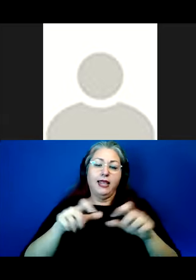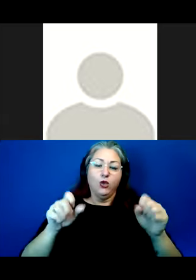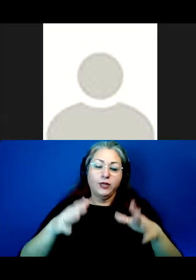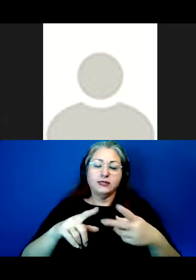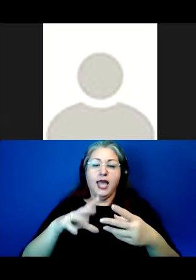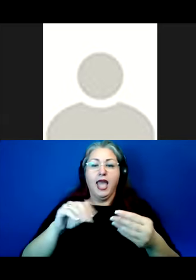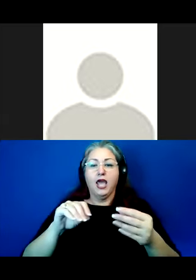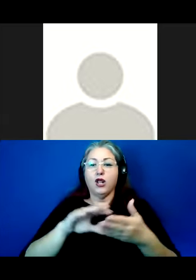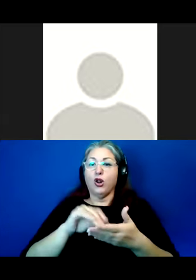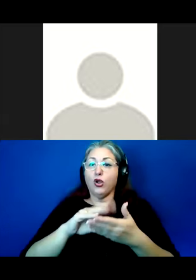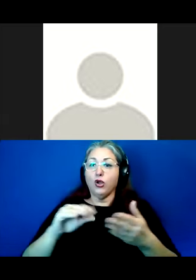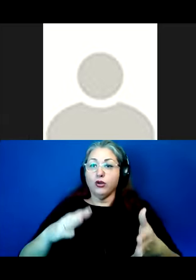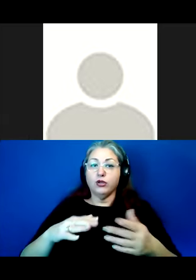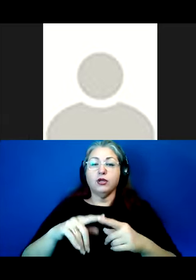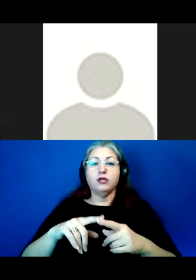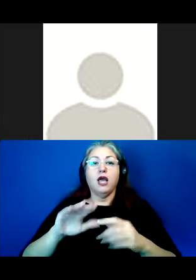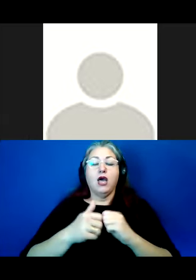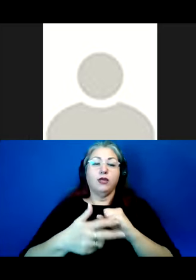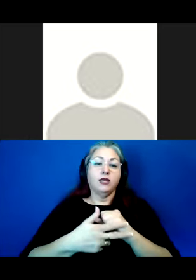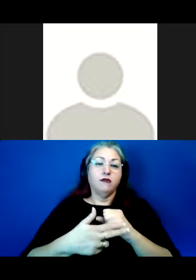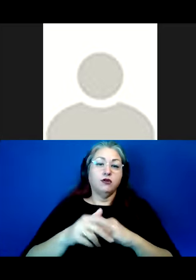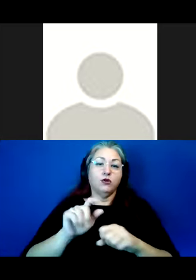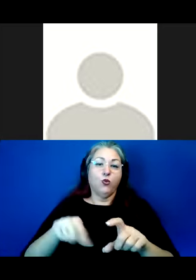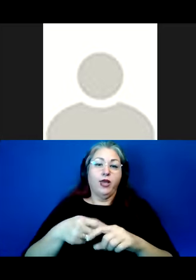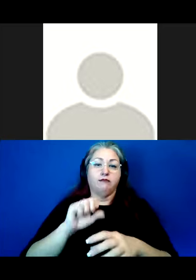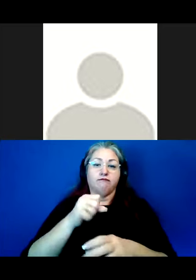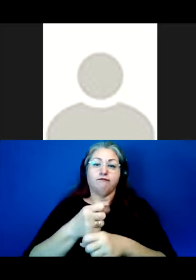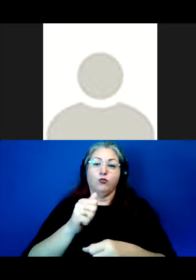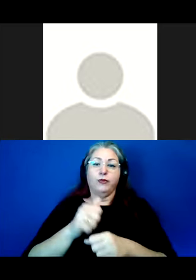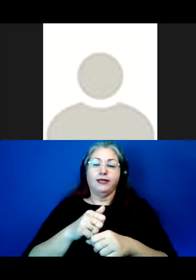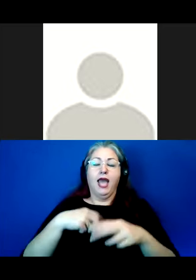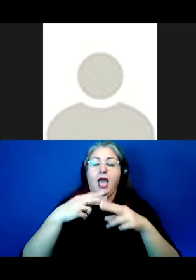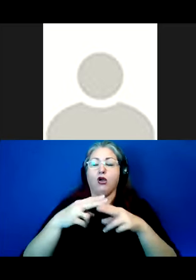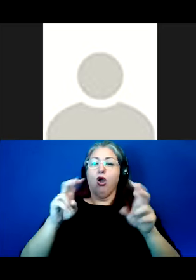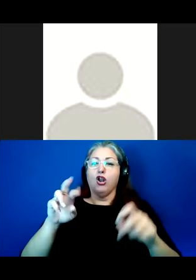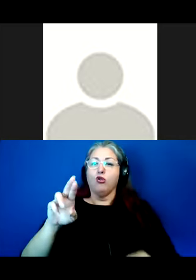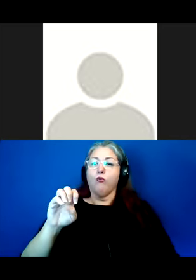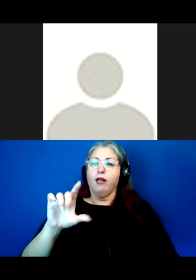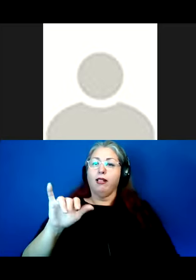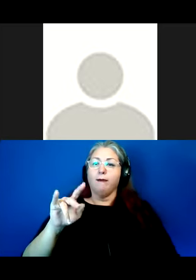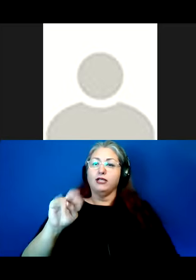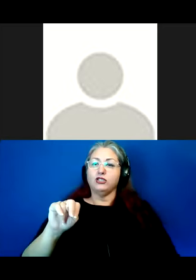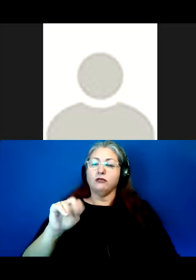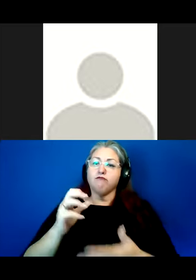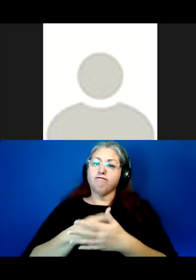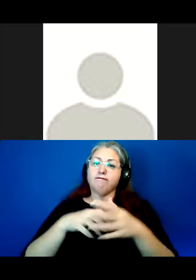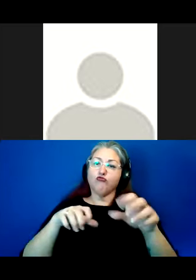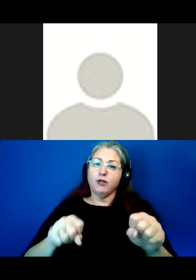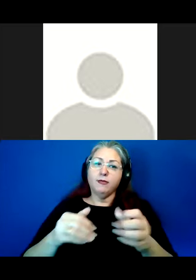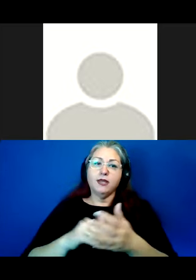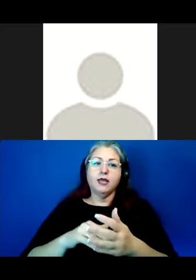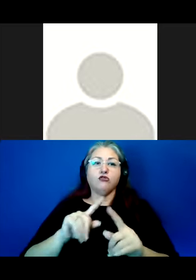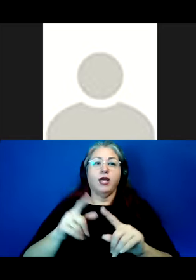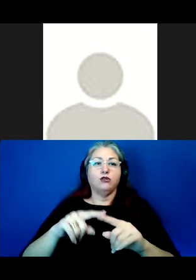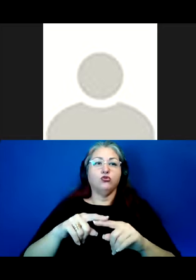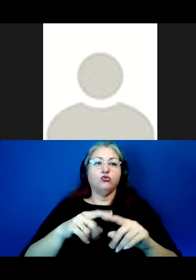language documentation and conservation work, when situated within a frame that I'll call reclamation, calls for recognizing, drawing from, and